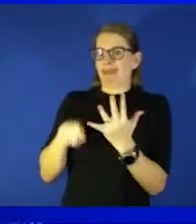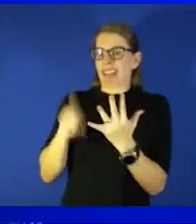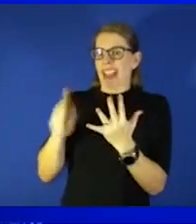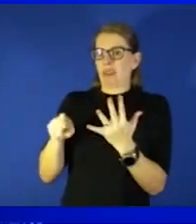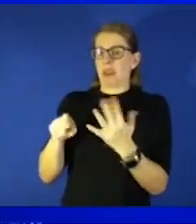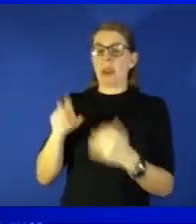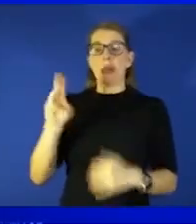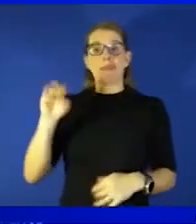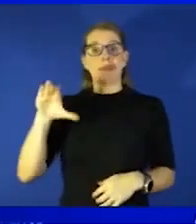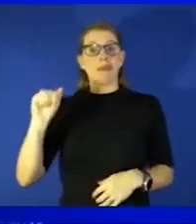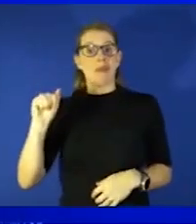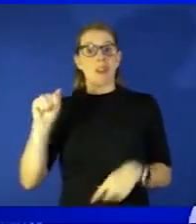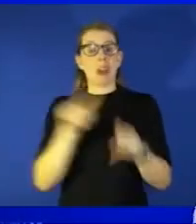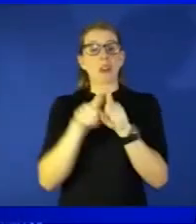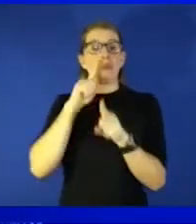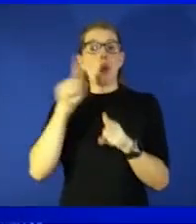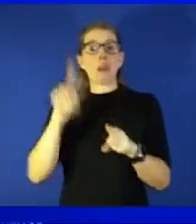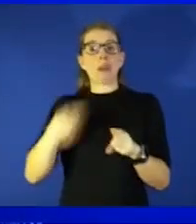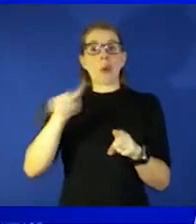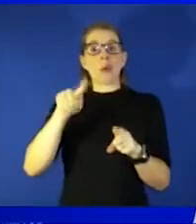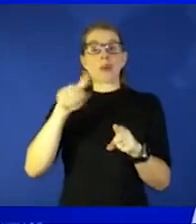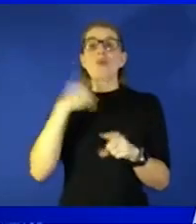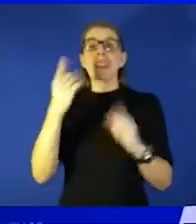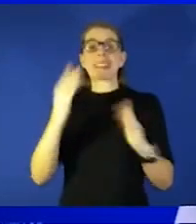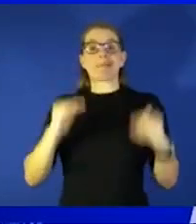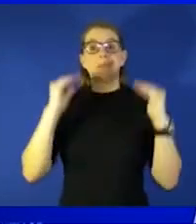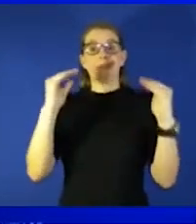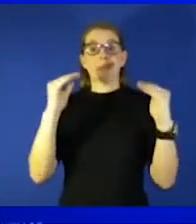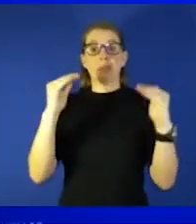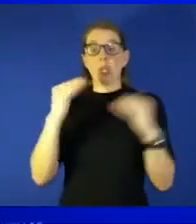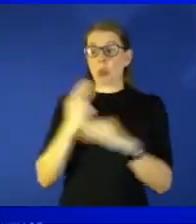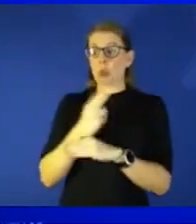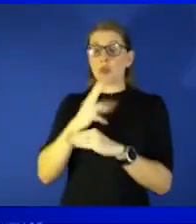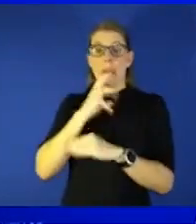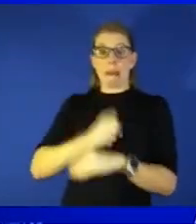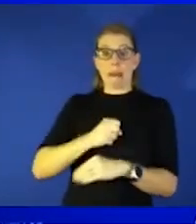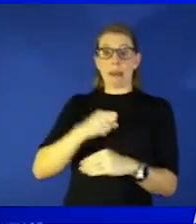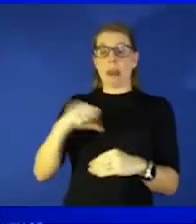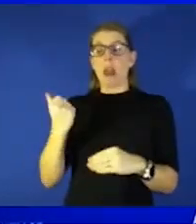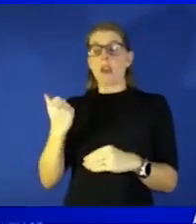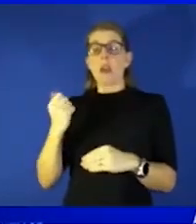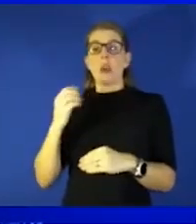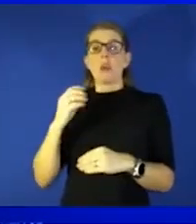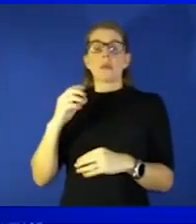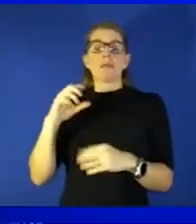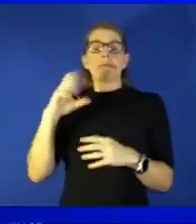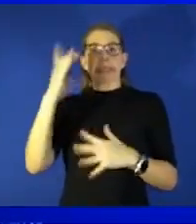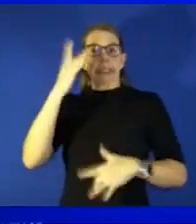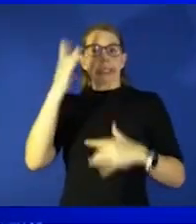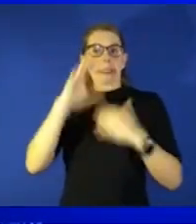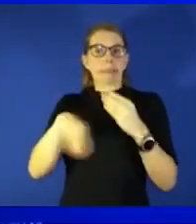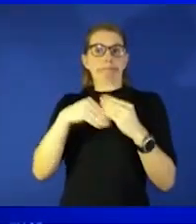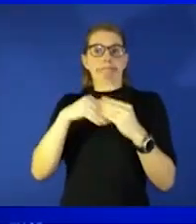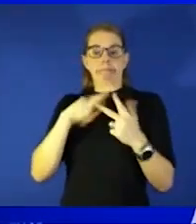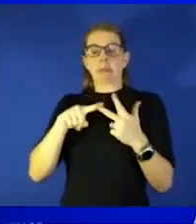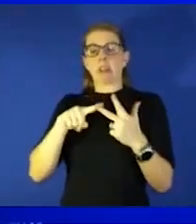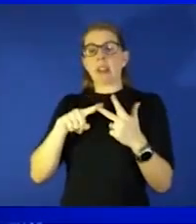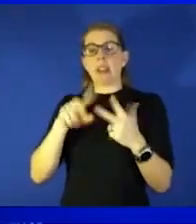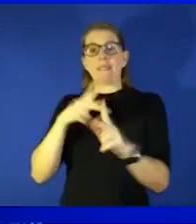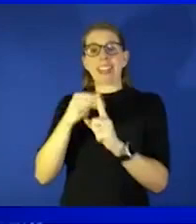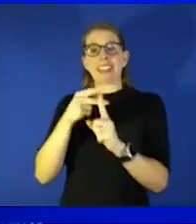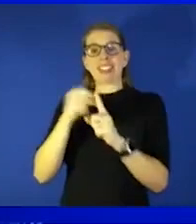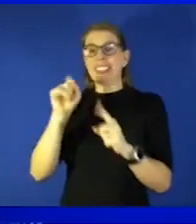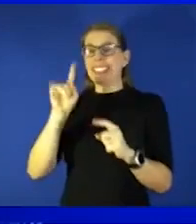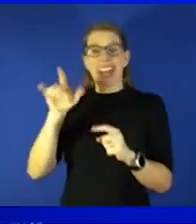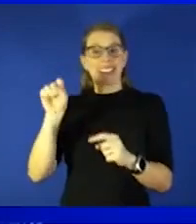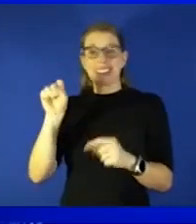antibodies are for those at higher risk so we certainly use age other comorbidities vaccination status is not in our